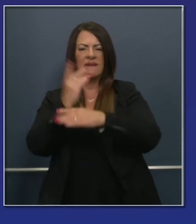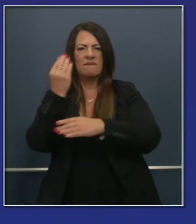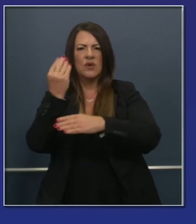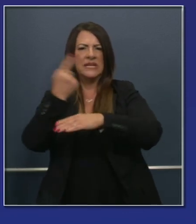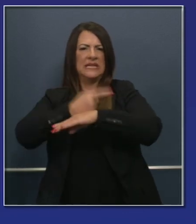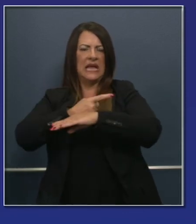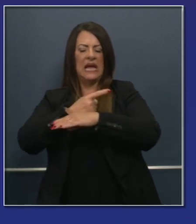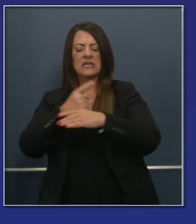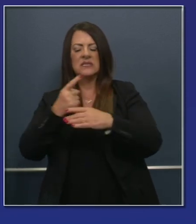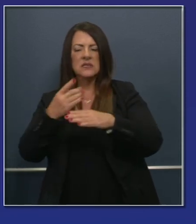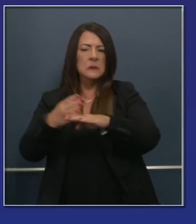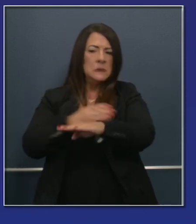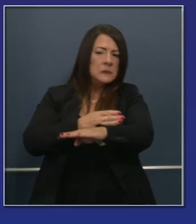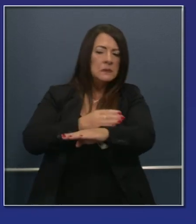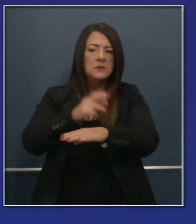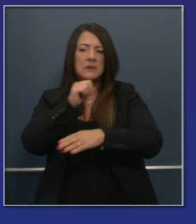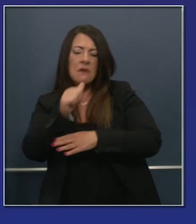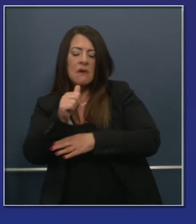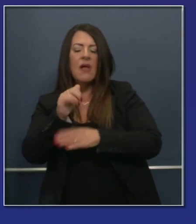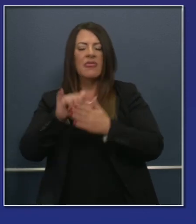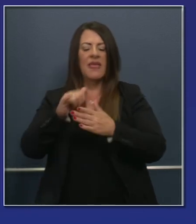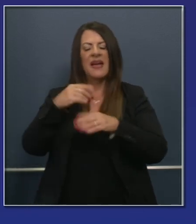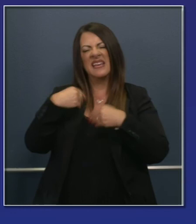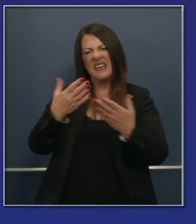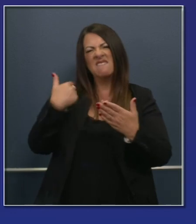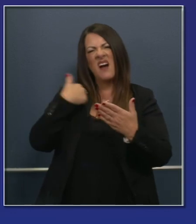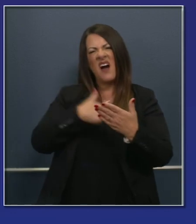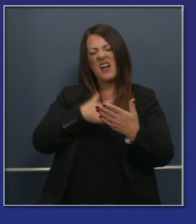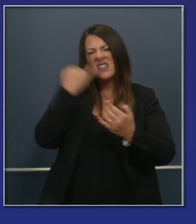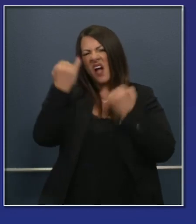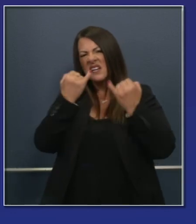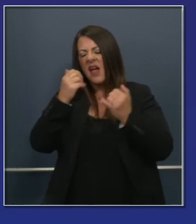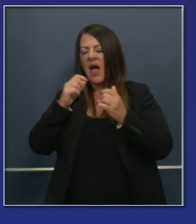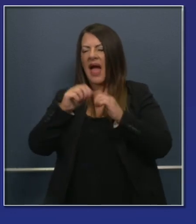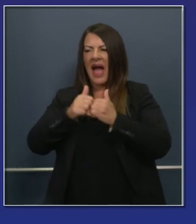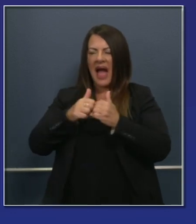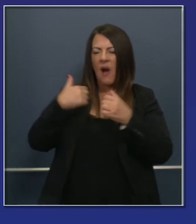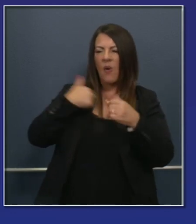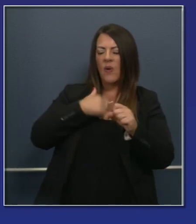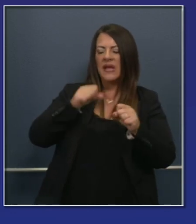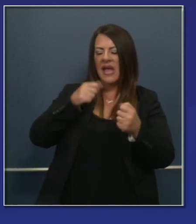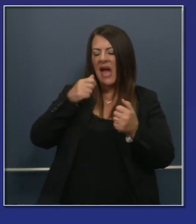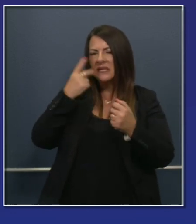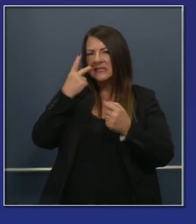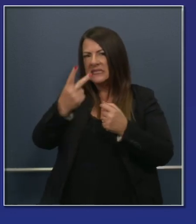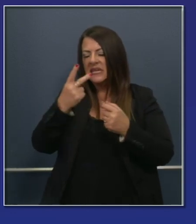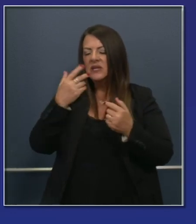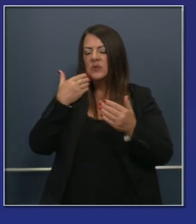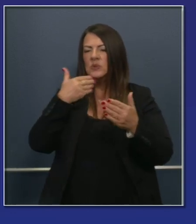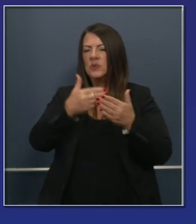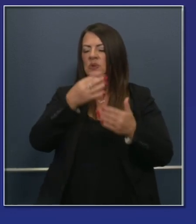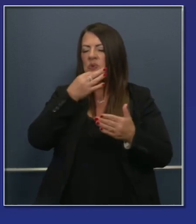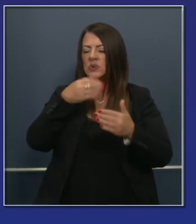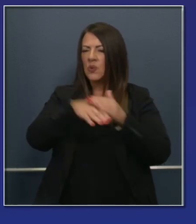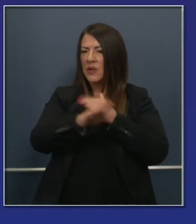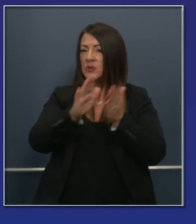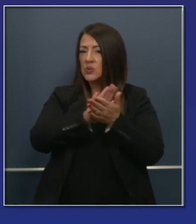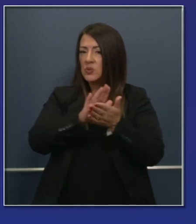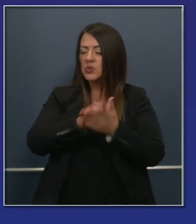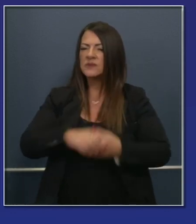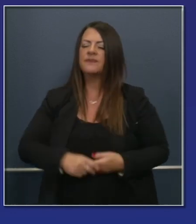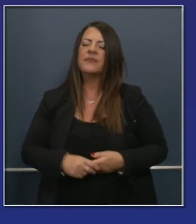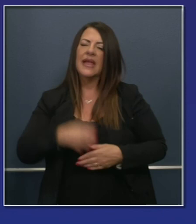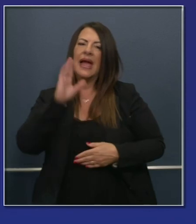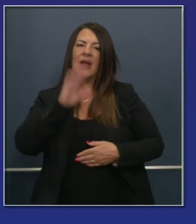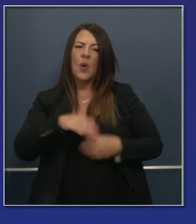important. I know there's still lots of questions about, you know, how guidance is going to work for any waivers and things of that nature, and I think we're all as a field trying to work through